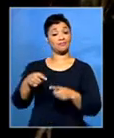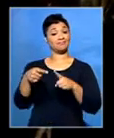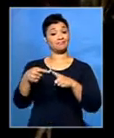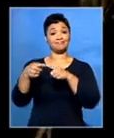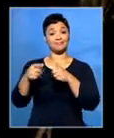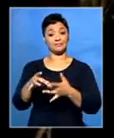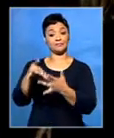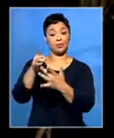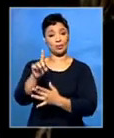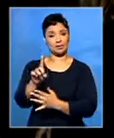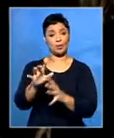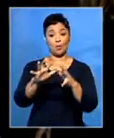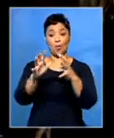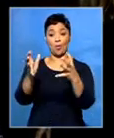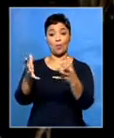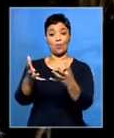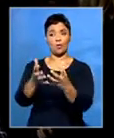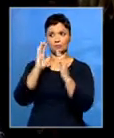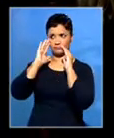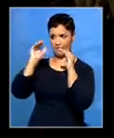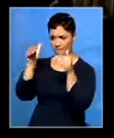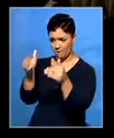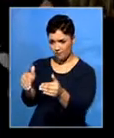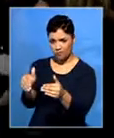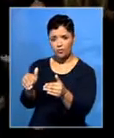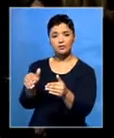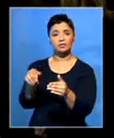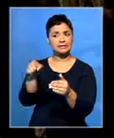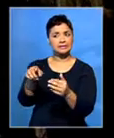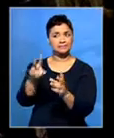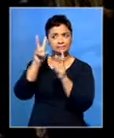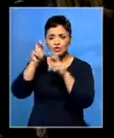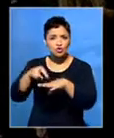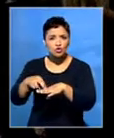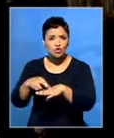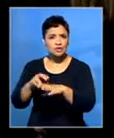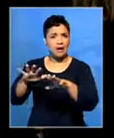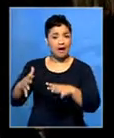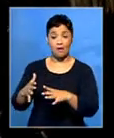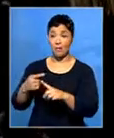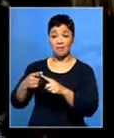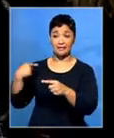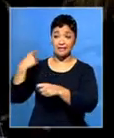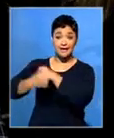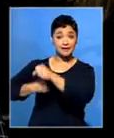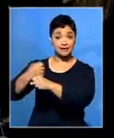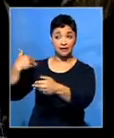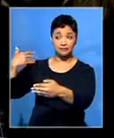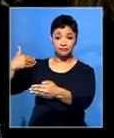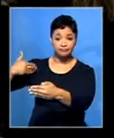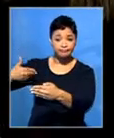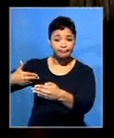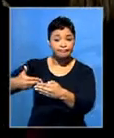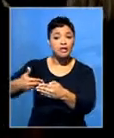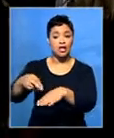that even though the world's attention was drawn to this issue, till today that this